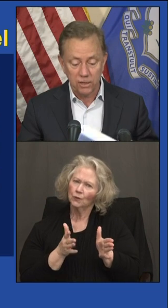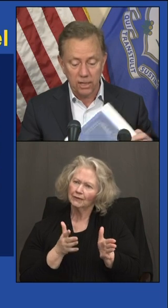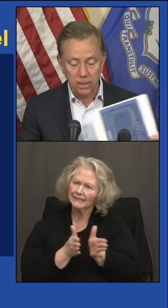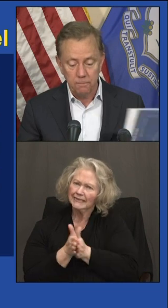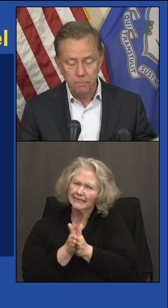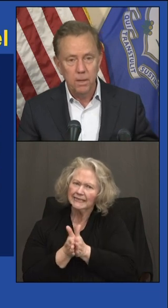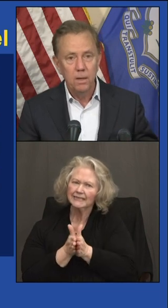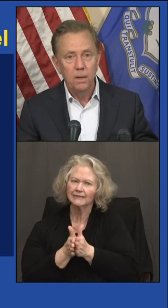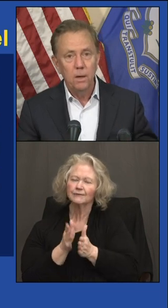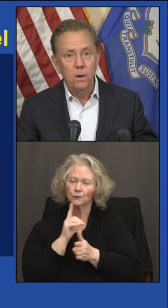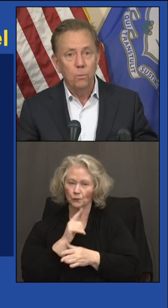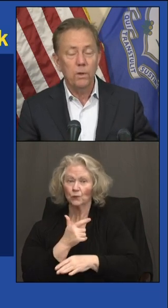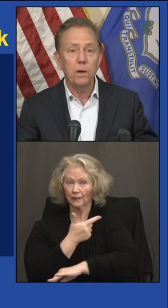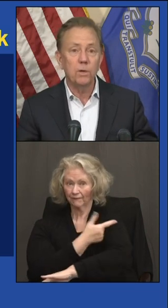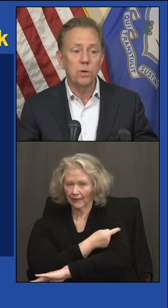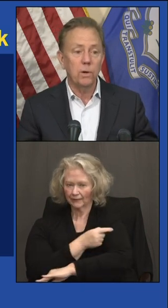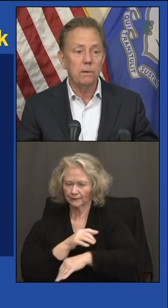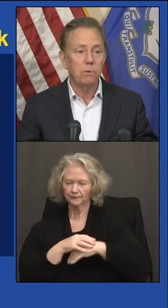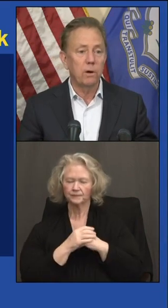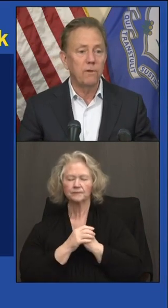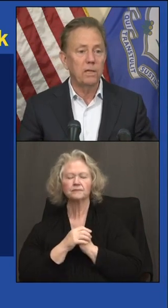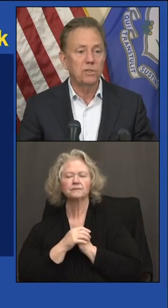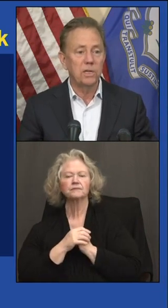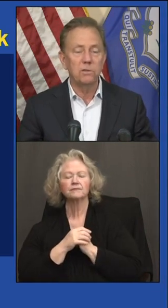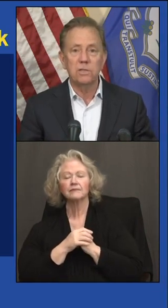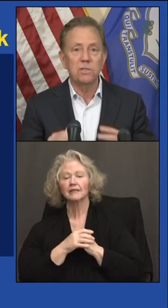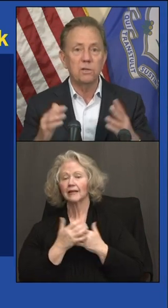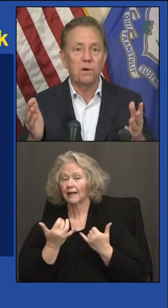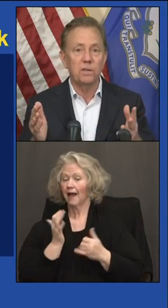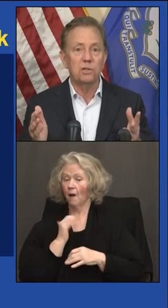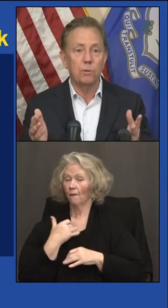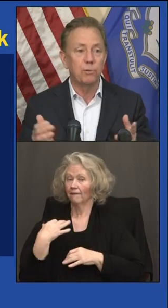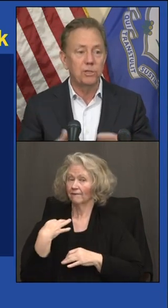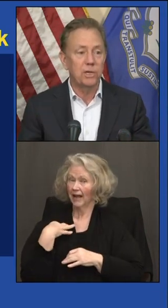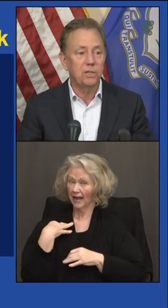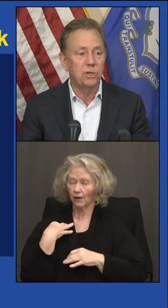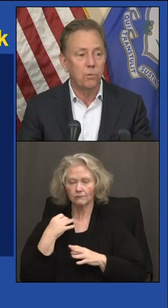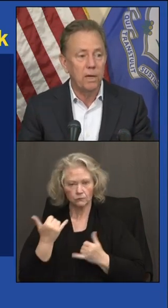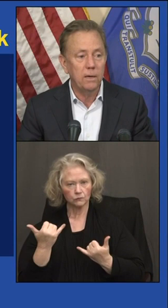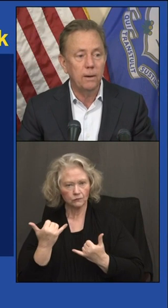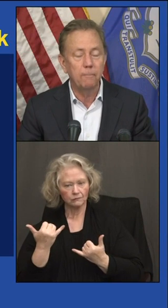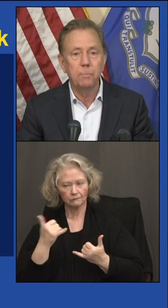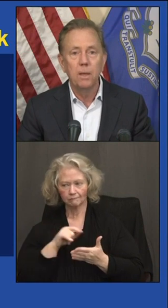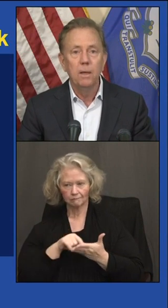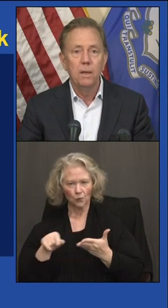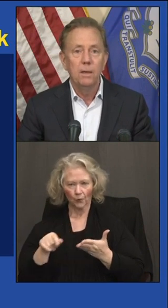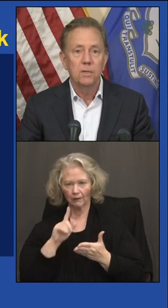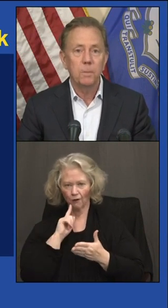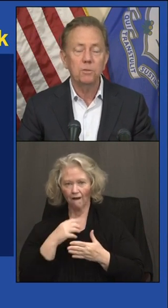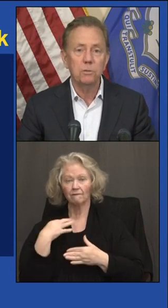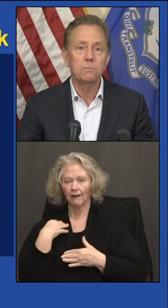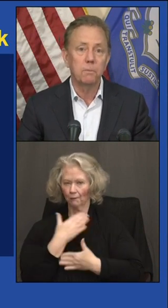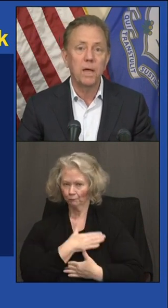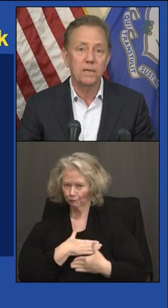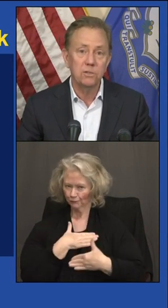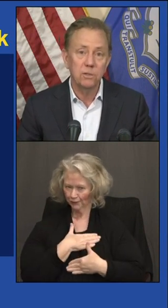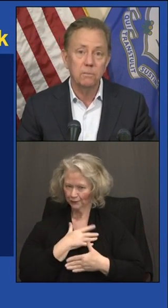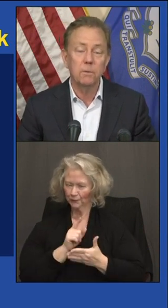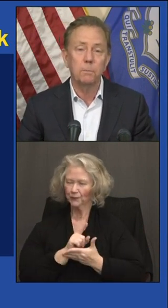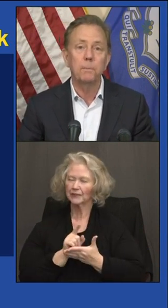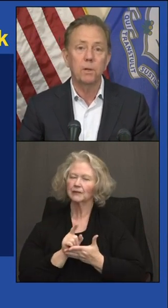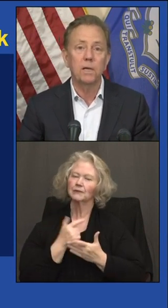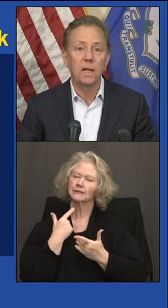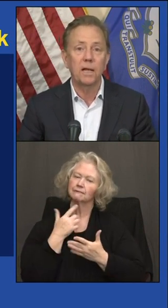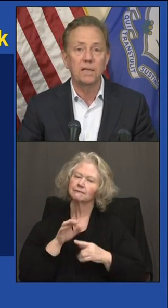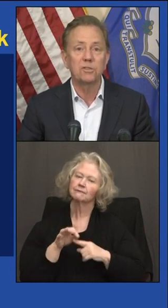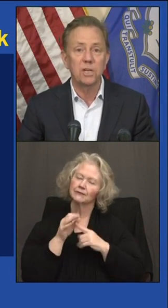get vaccinated. One thing we're doing with our volunteers, this is Volunteer Appreciation Week. Special thanks to